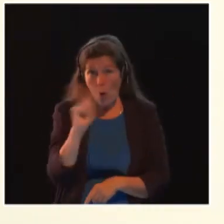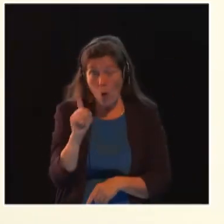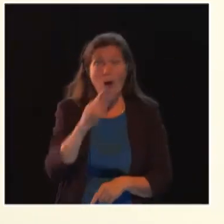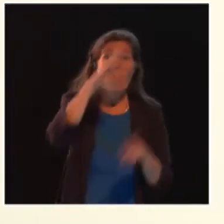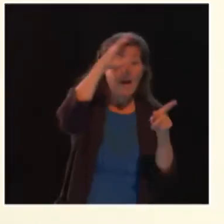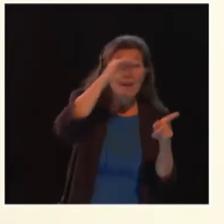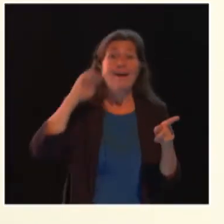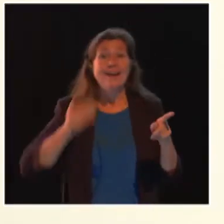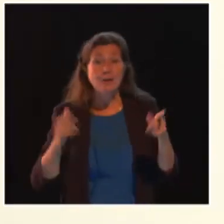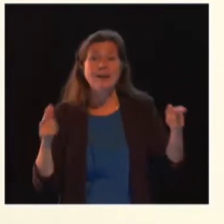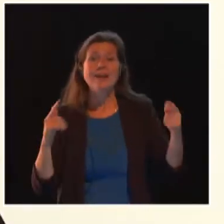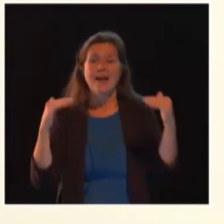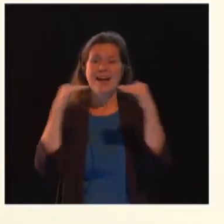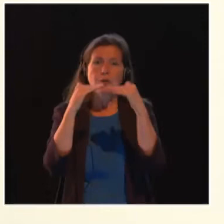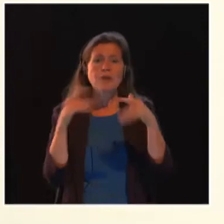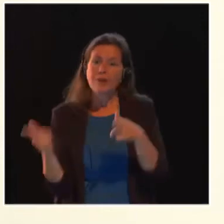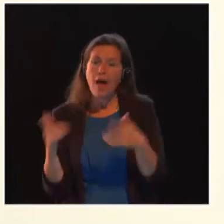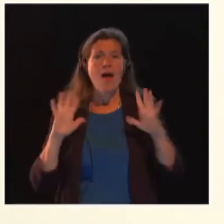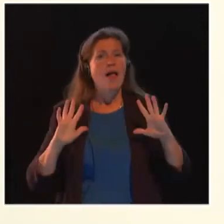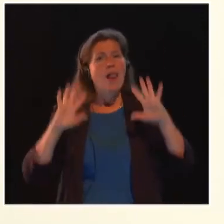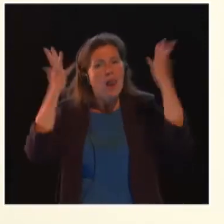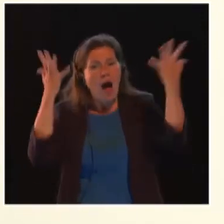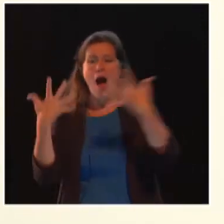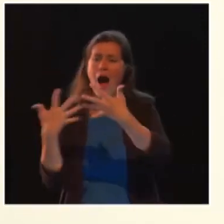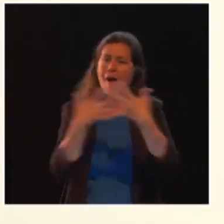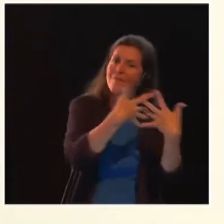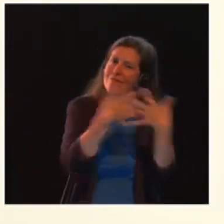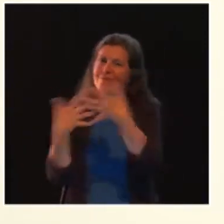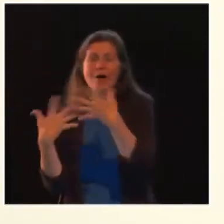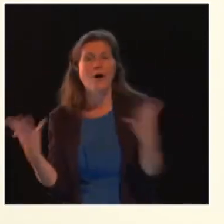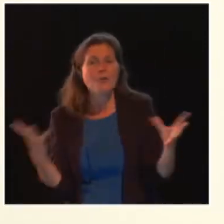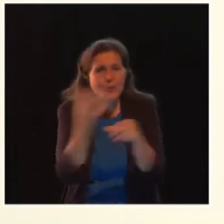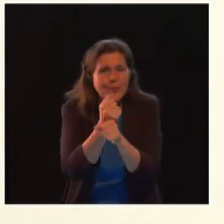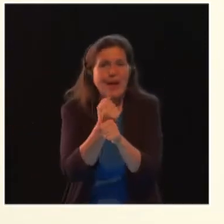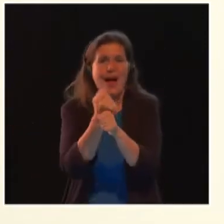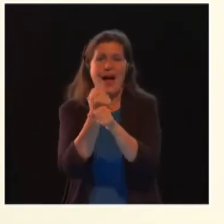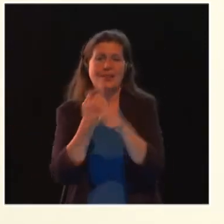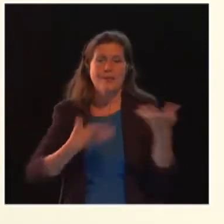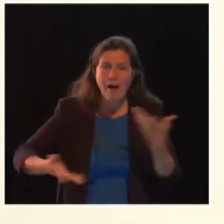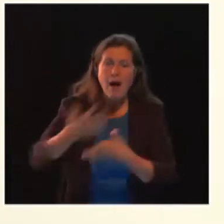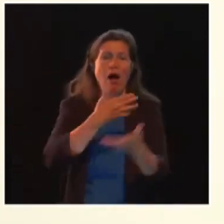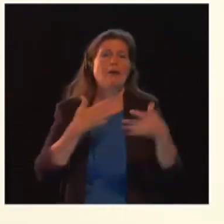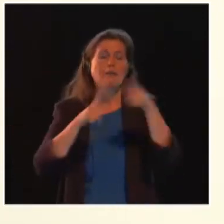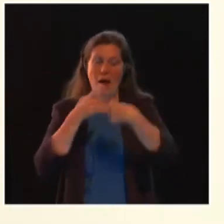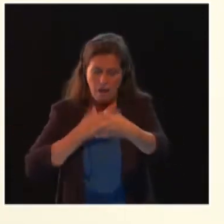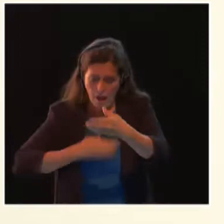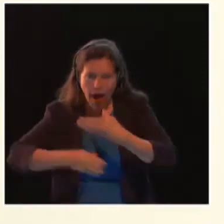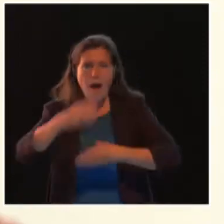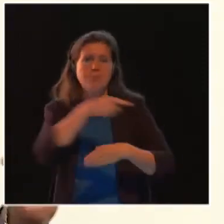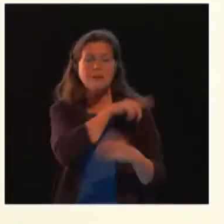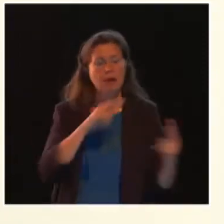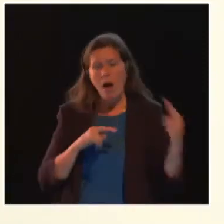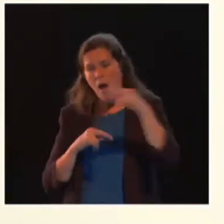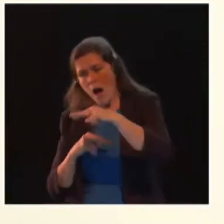equality. It's about coexistence. So, you know, we are talking empowerment. We have to talk to men about empathy. And together, men,